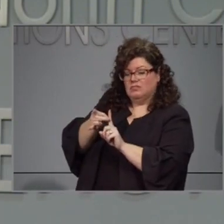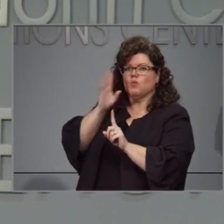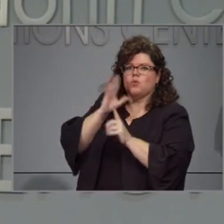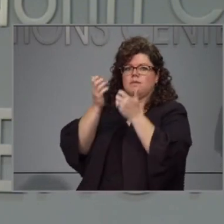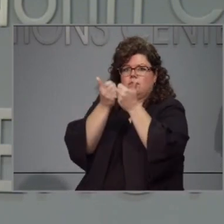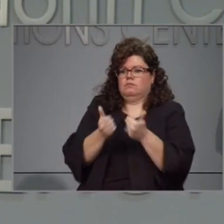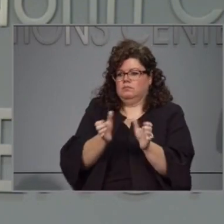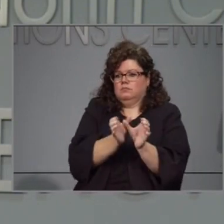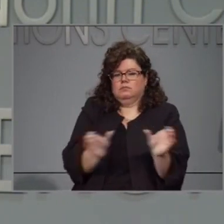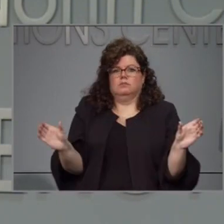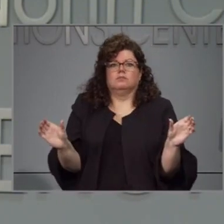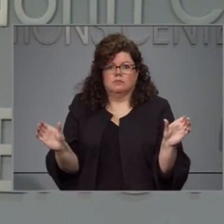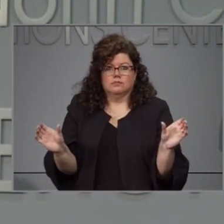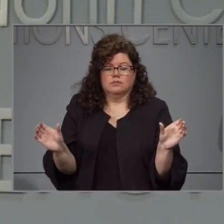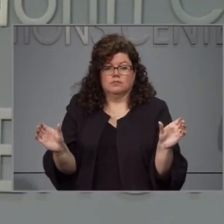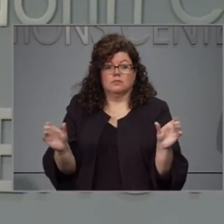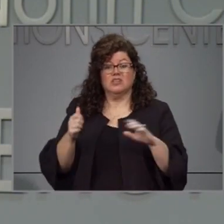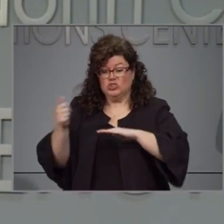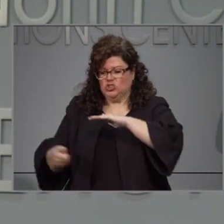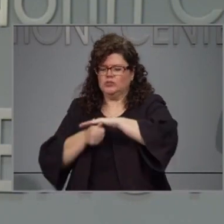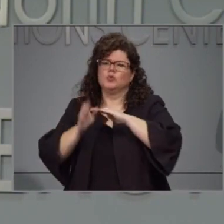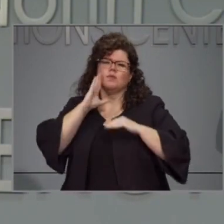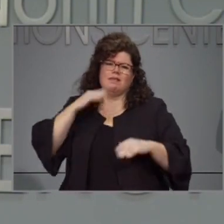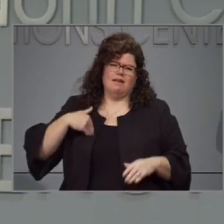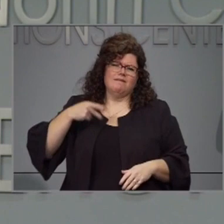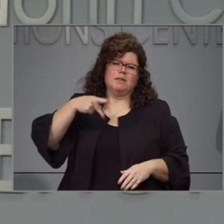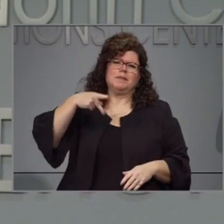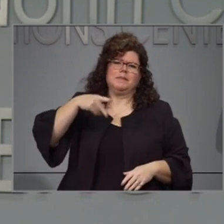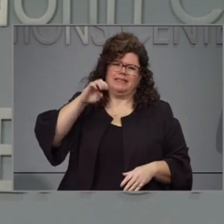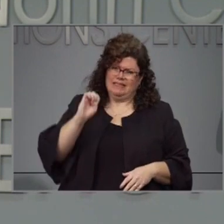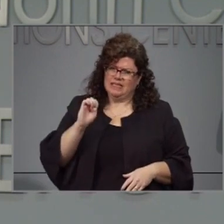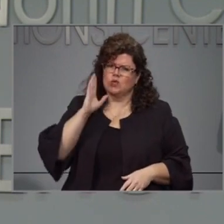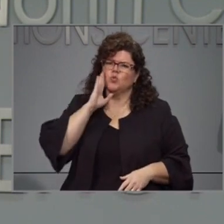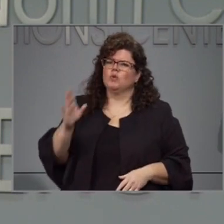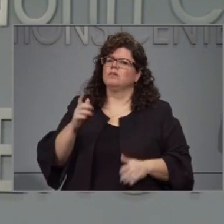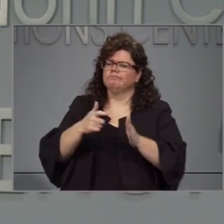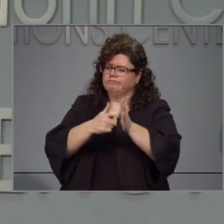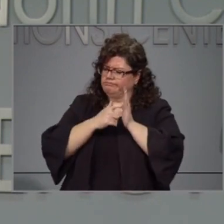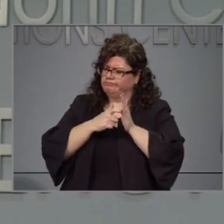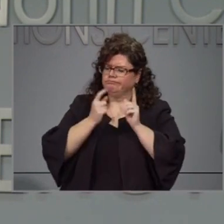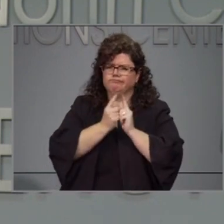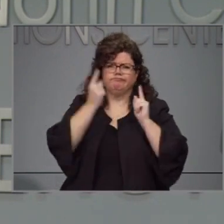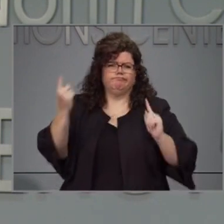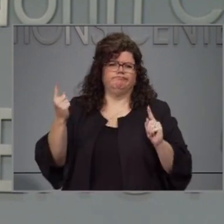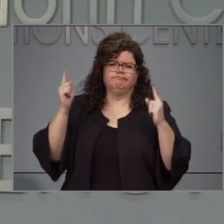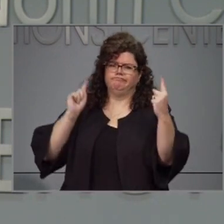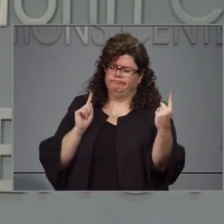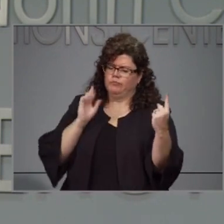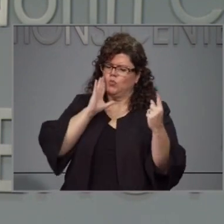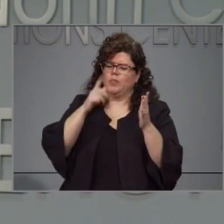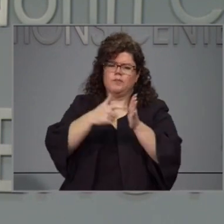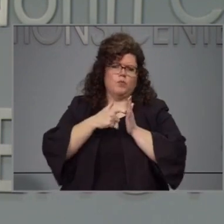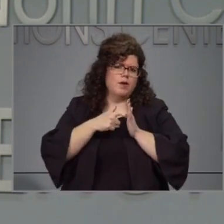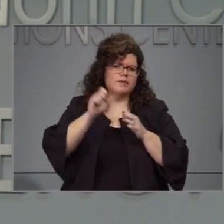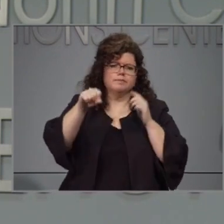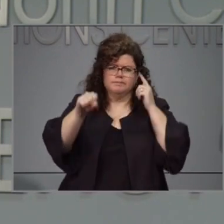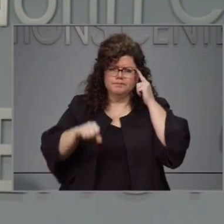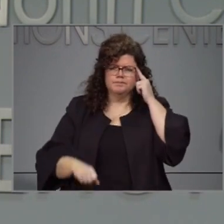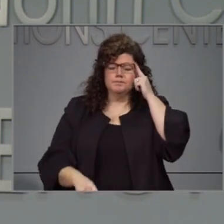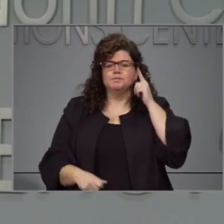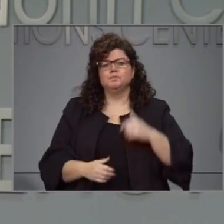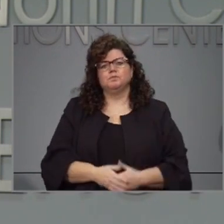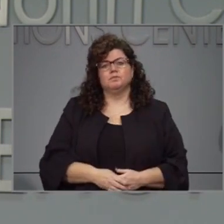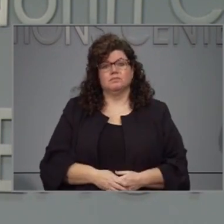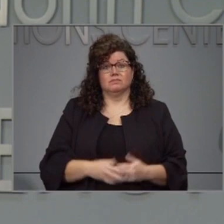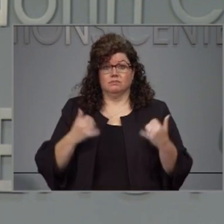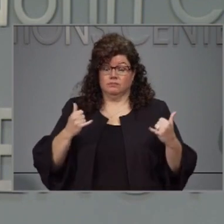Shelters will have PPE and will honor social distancing. Now, I know that North Carolinians have had to